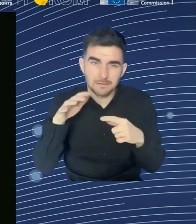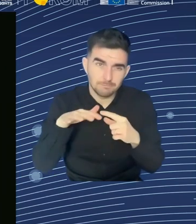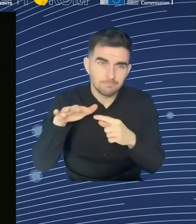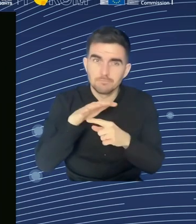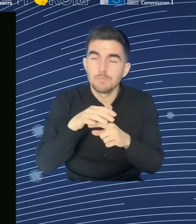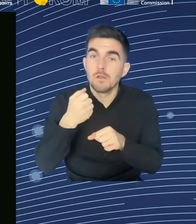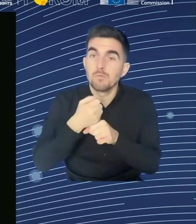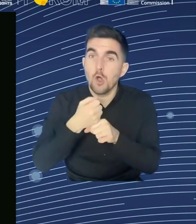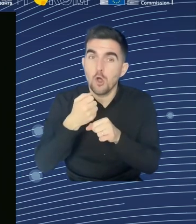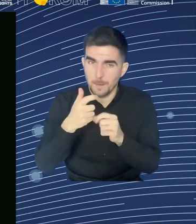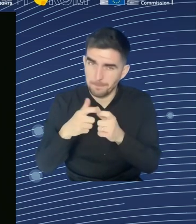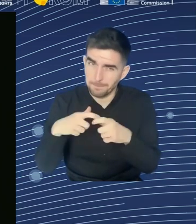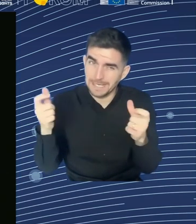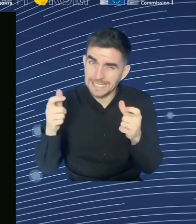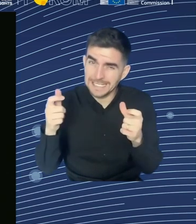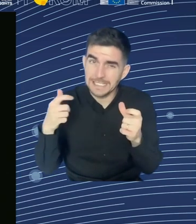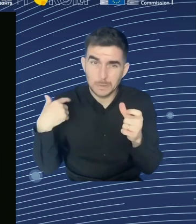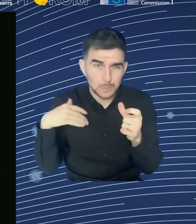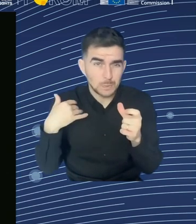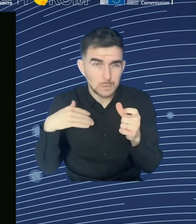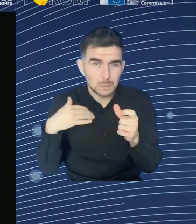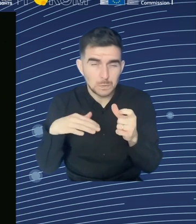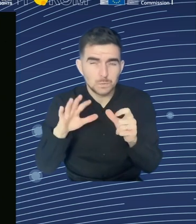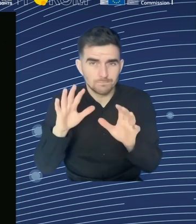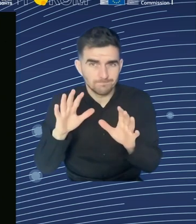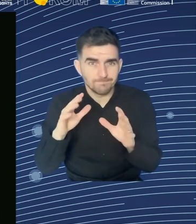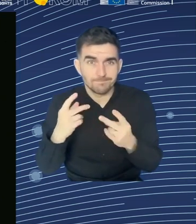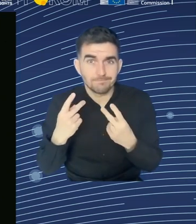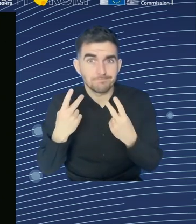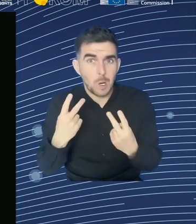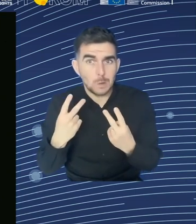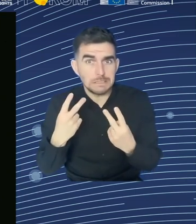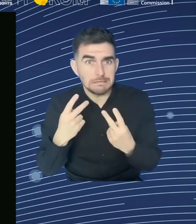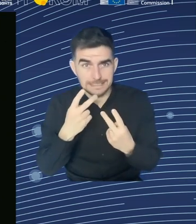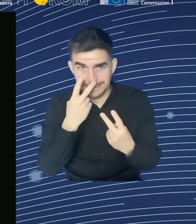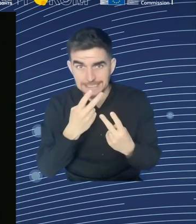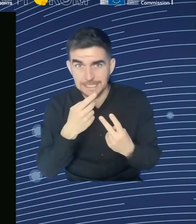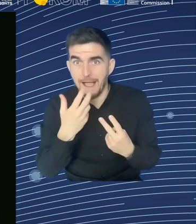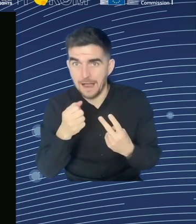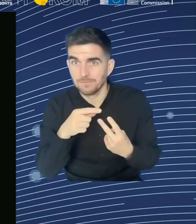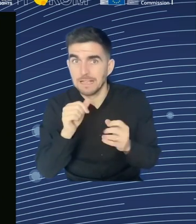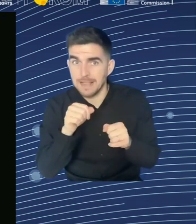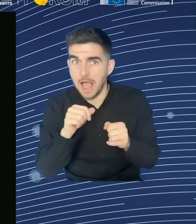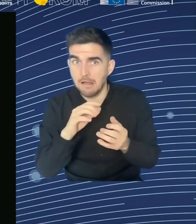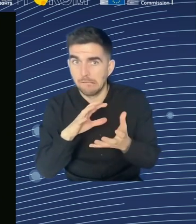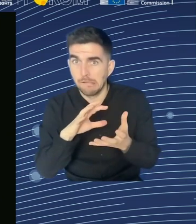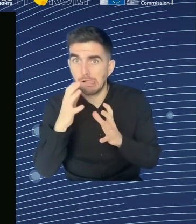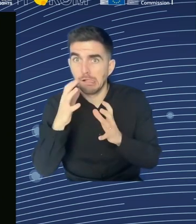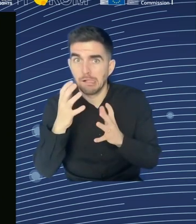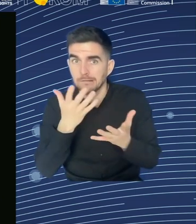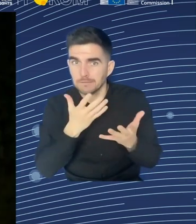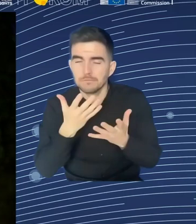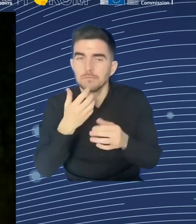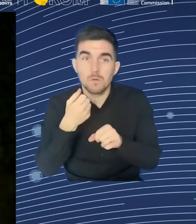issue. We've been facing issues around skills for the longer term. The issue is about people's choices of education and